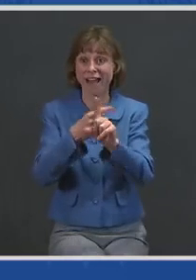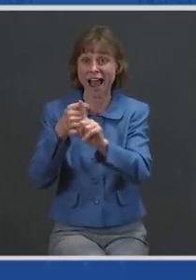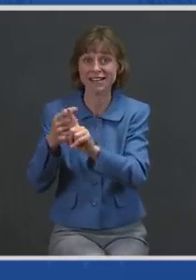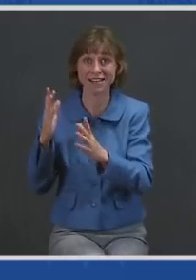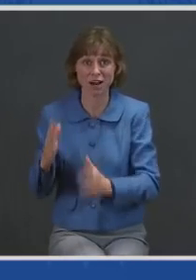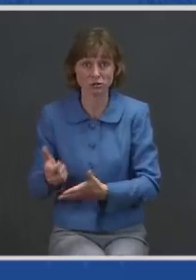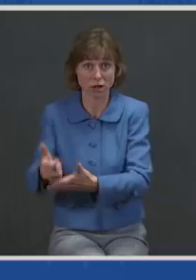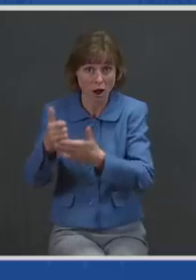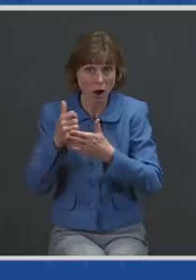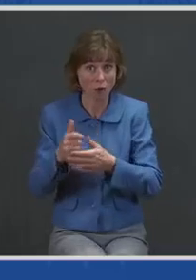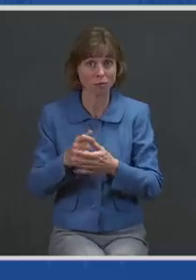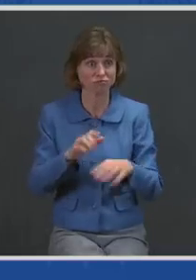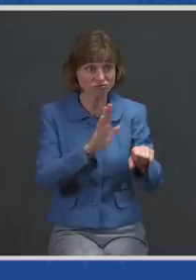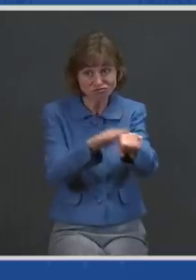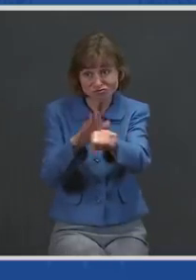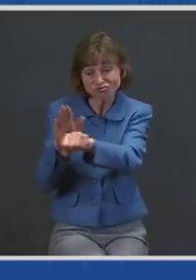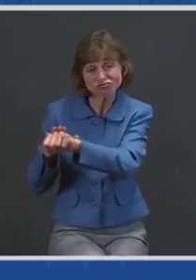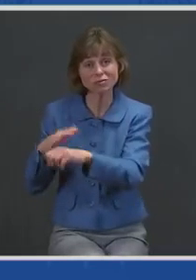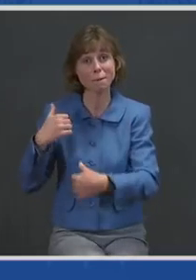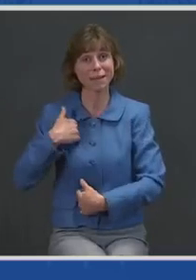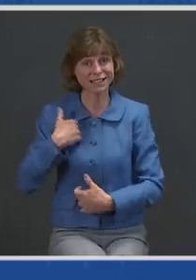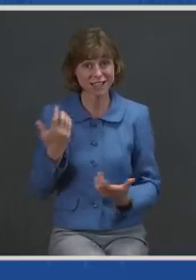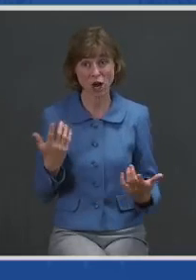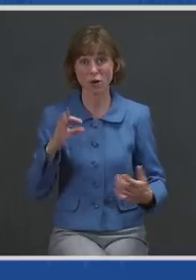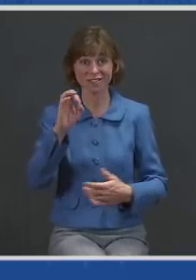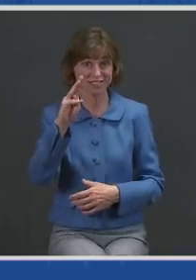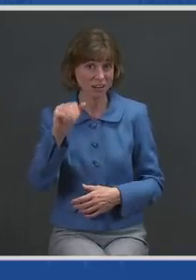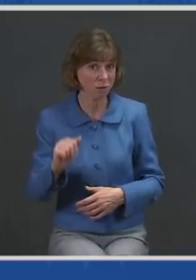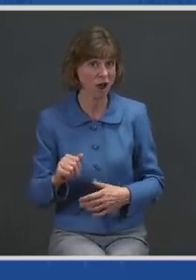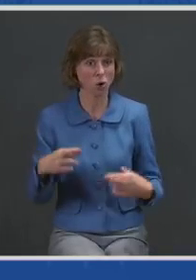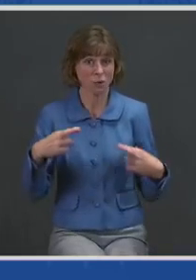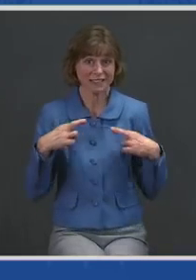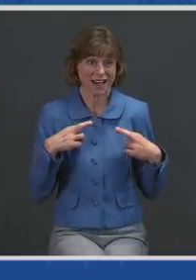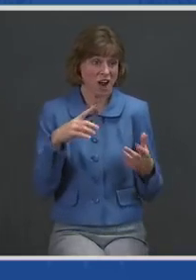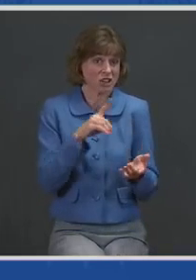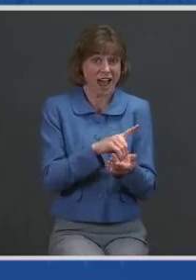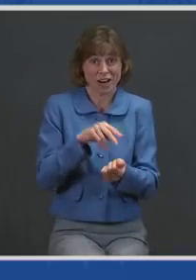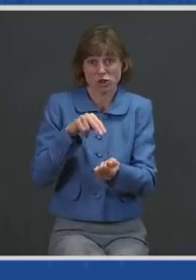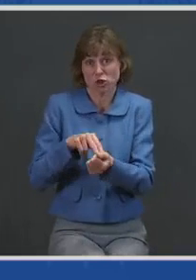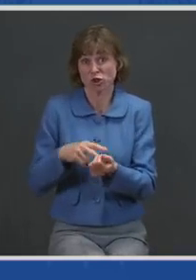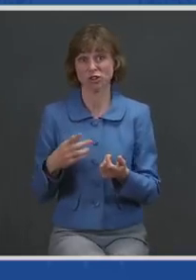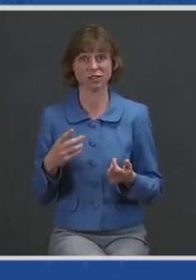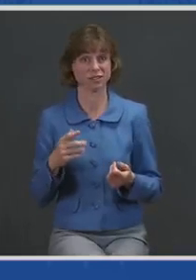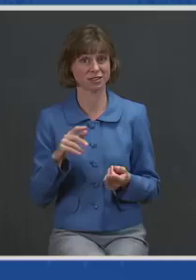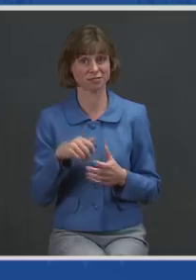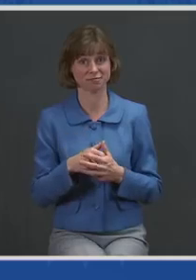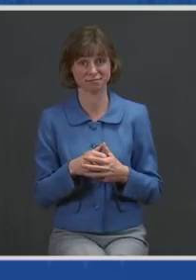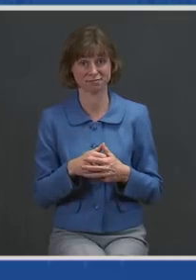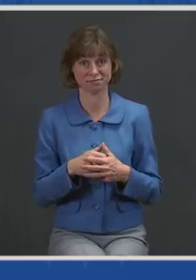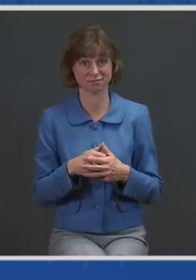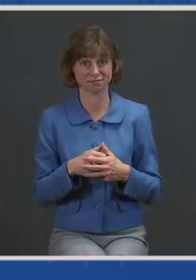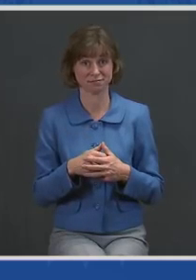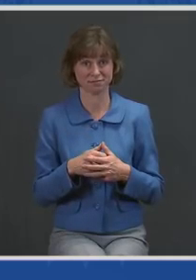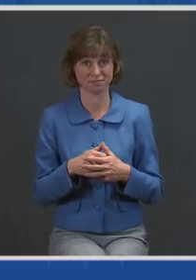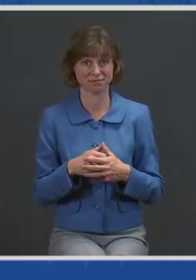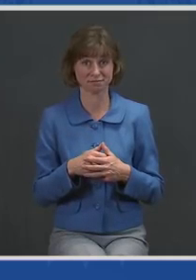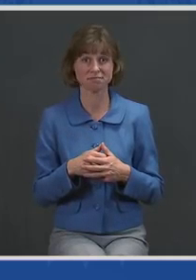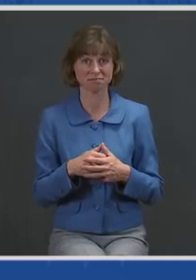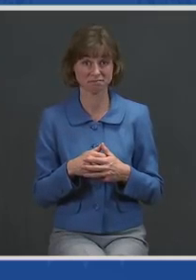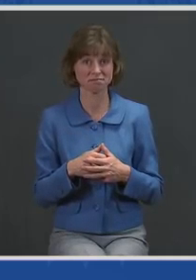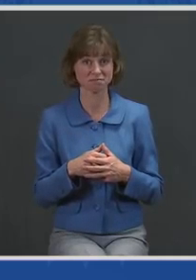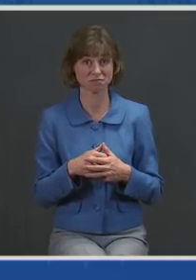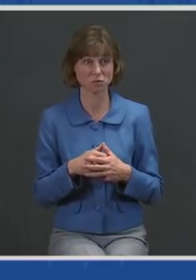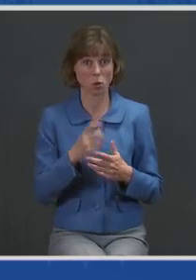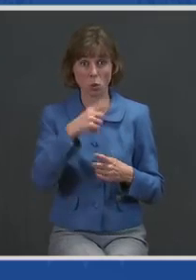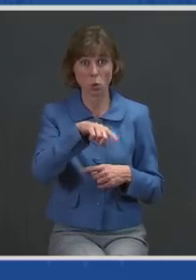active duty military, FEMA, retired doctors and nurses, administrators, and those to administer